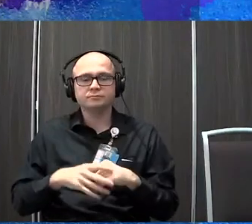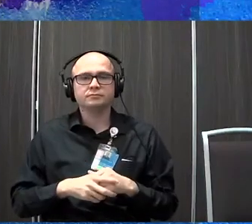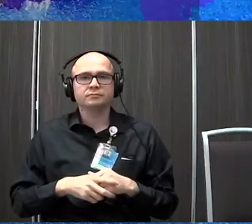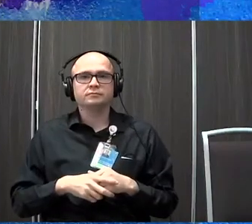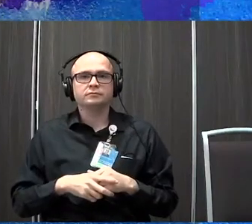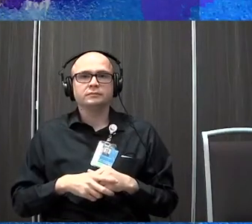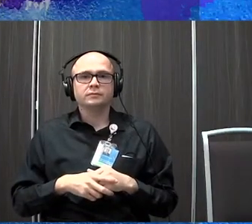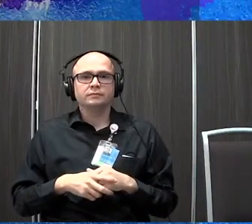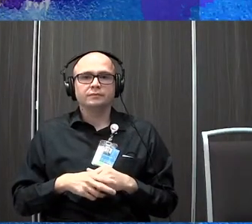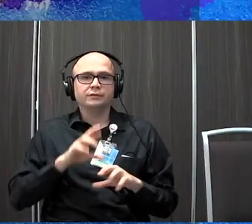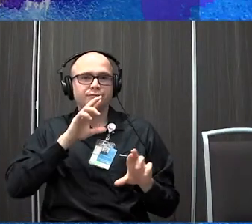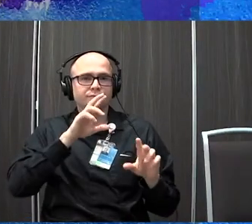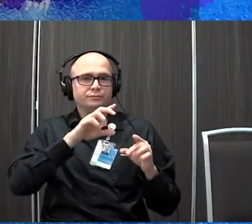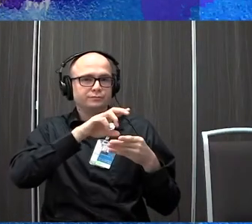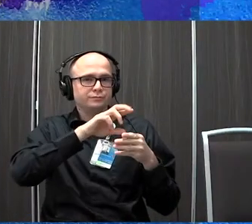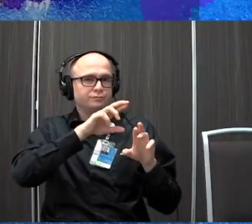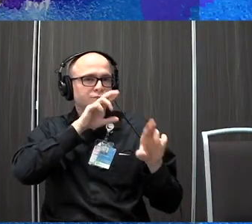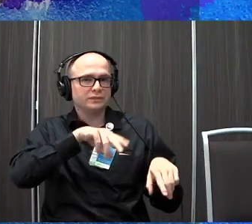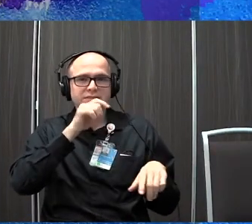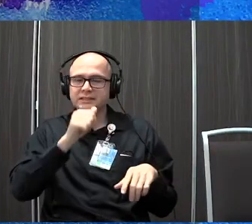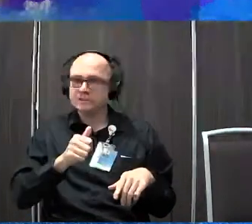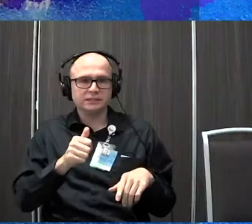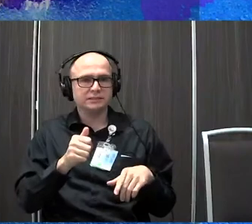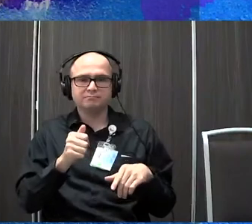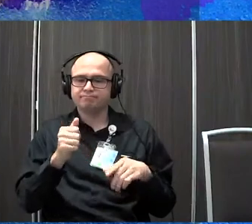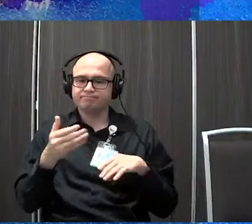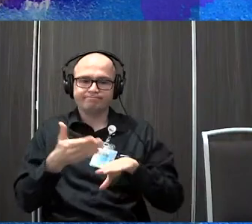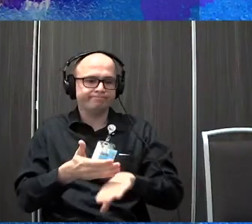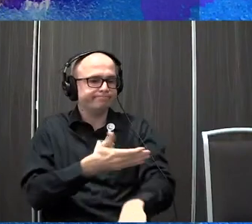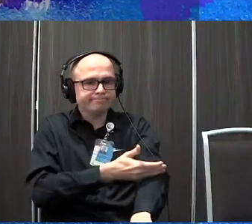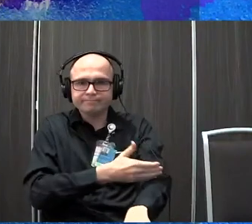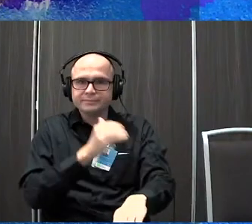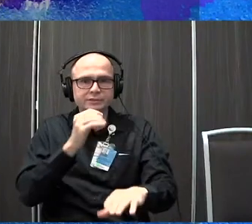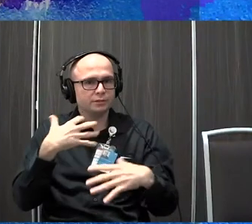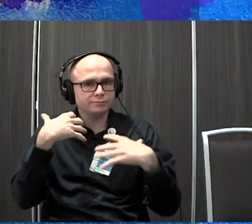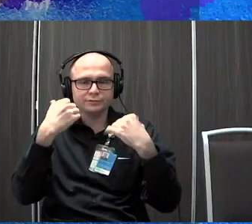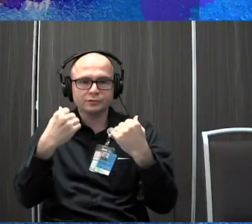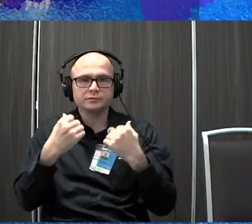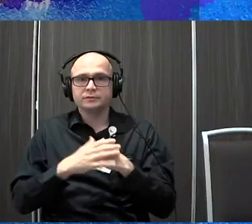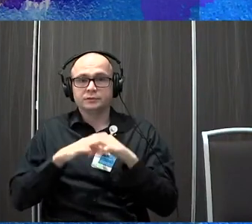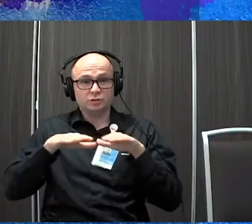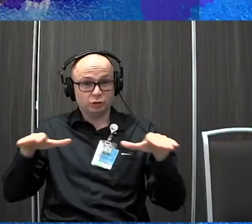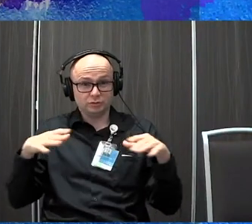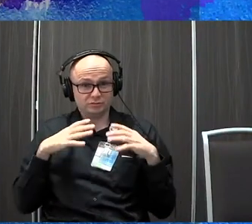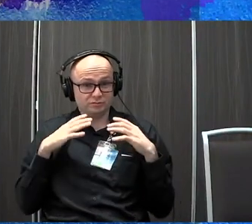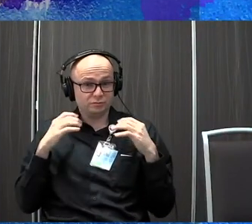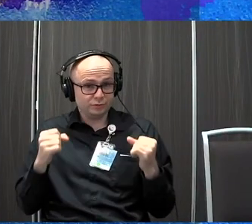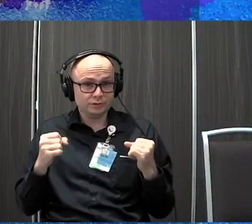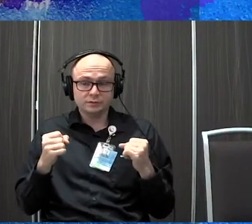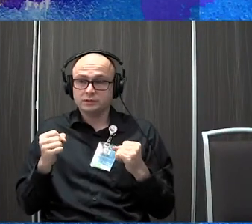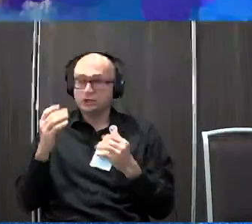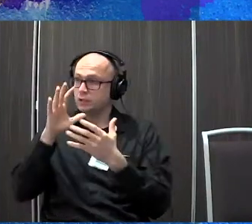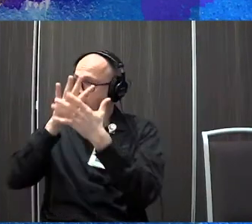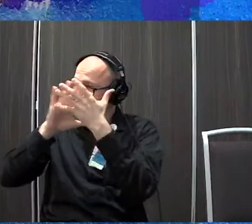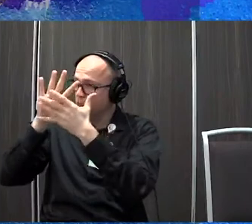this, this reflex is not as robust. It's not as, um, strong. And so for our children with charge, things may look blurry